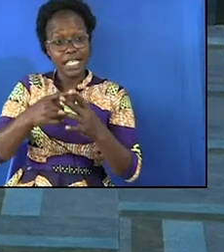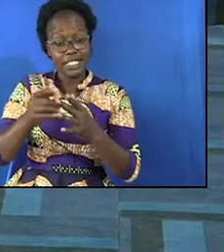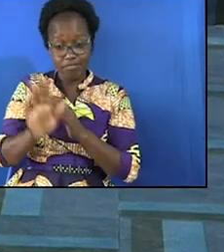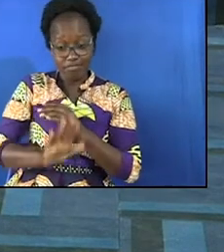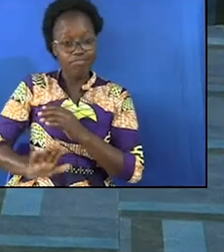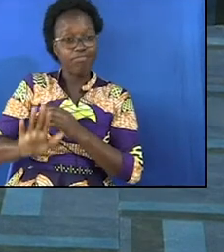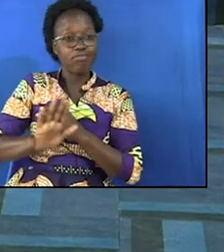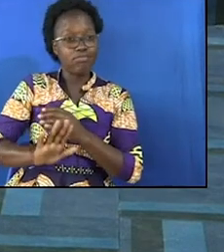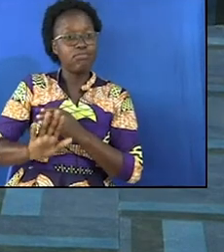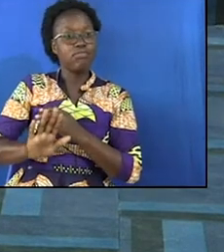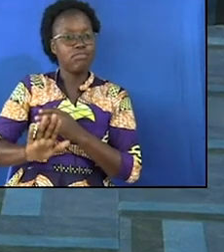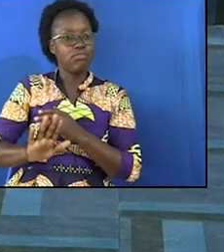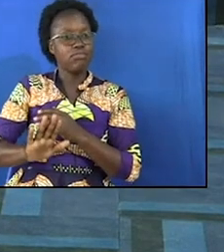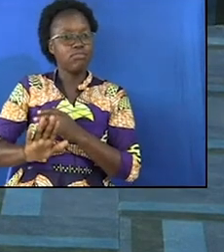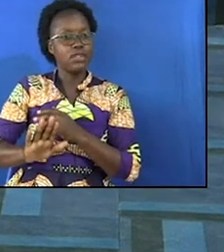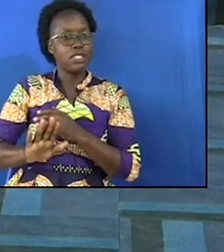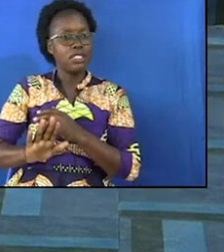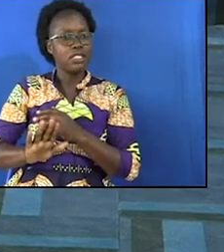in his brain